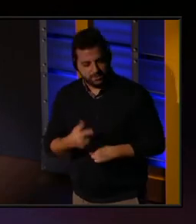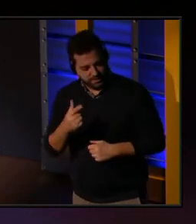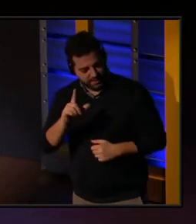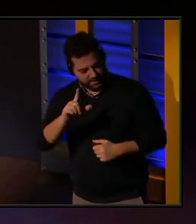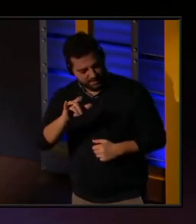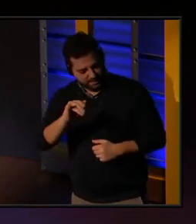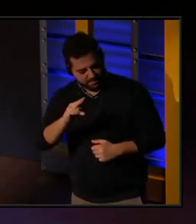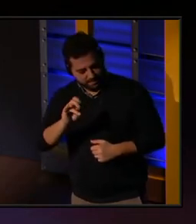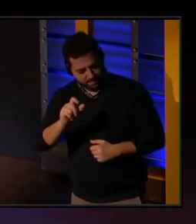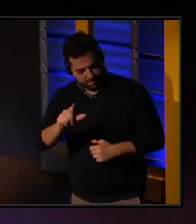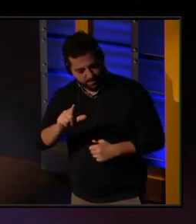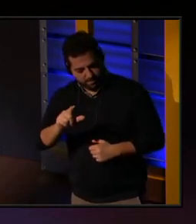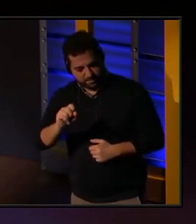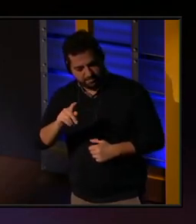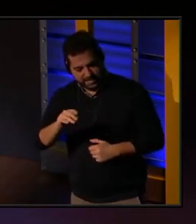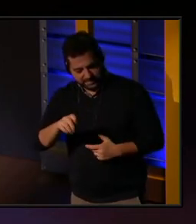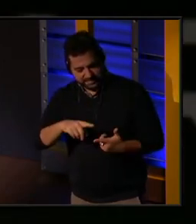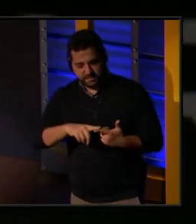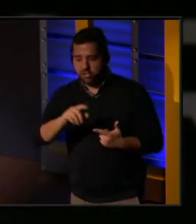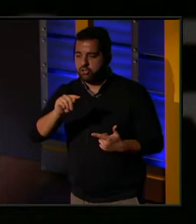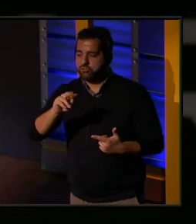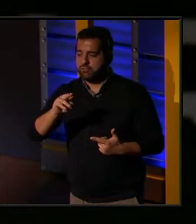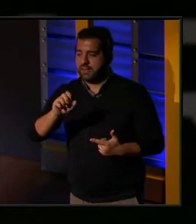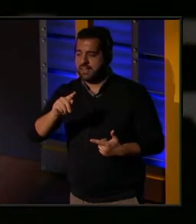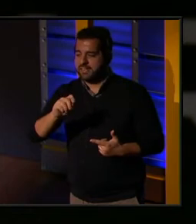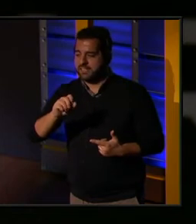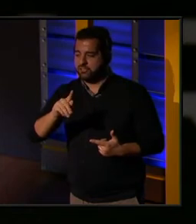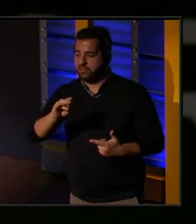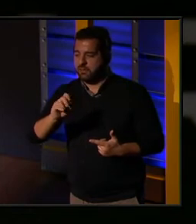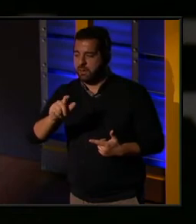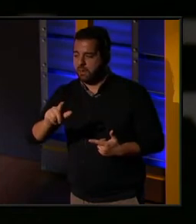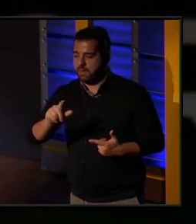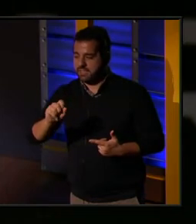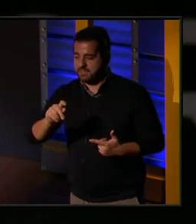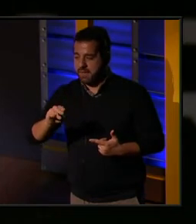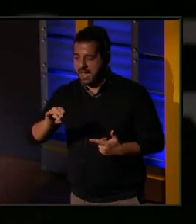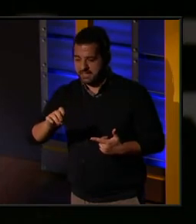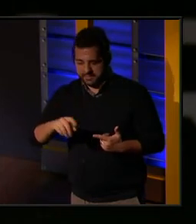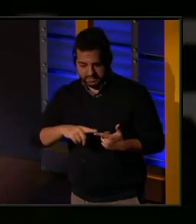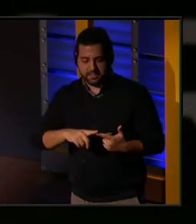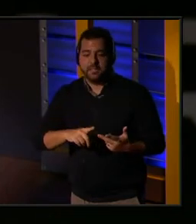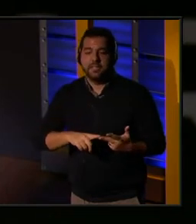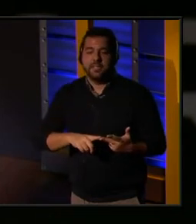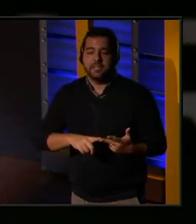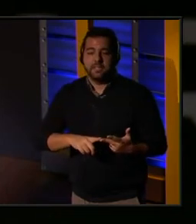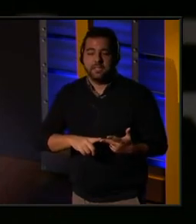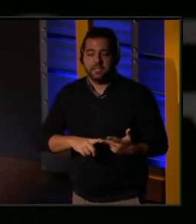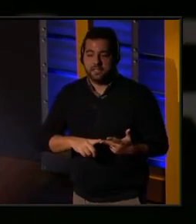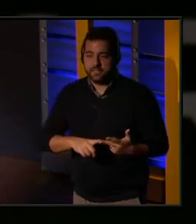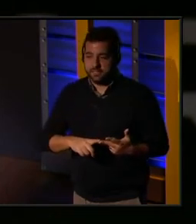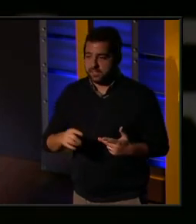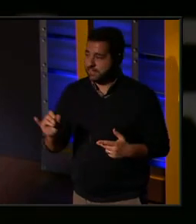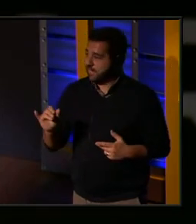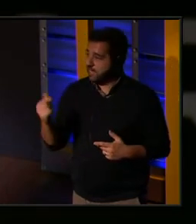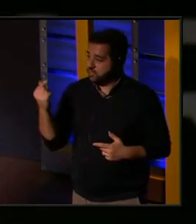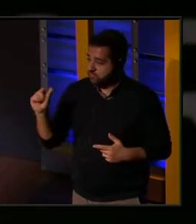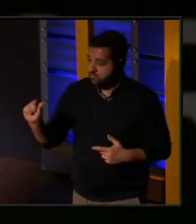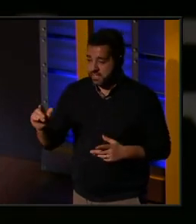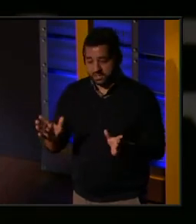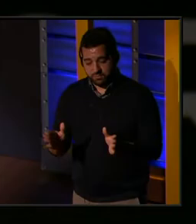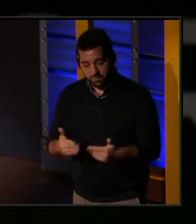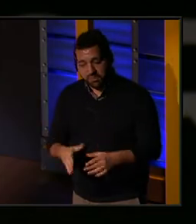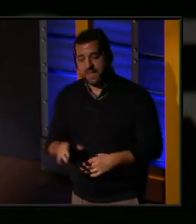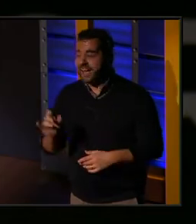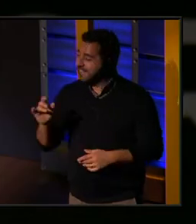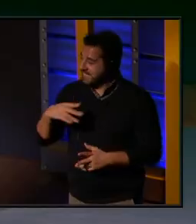space, transitional space. Yeah, I think it's transitional space. think it's a time of... green room. Is that liminal